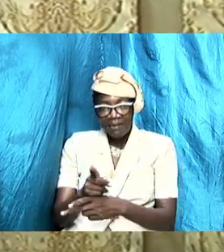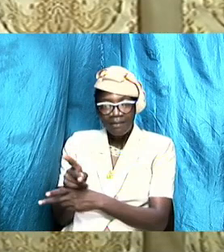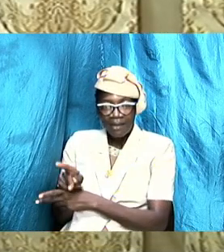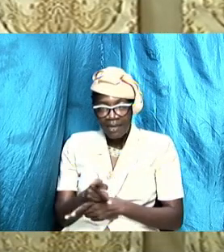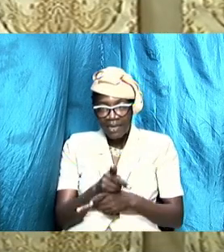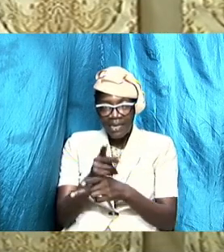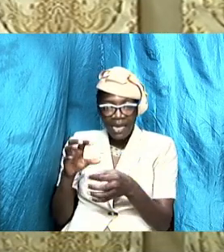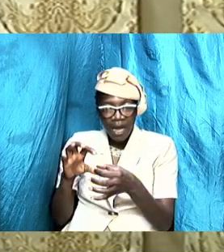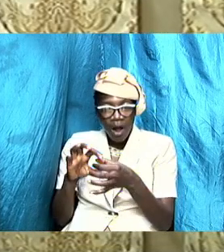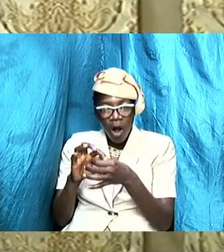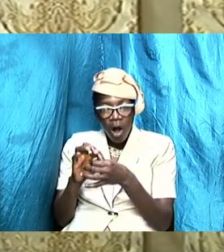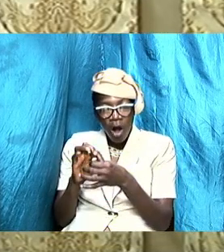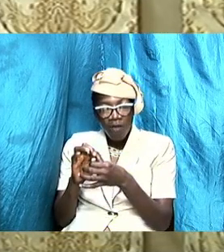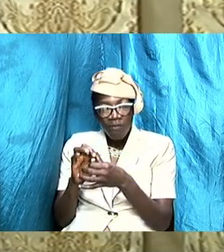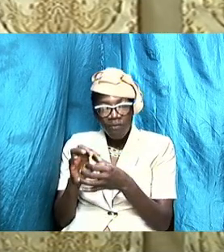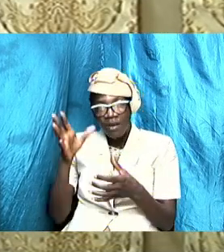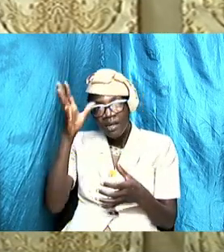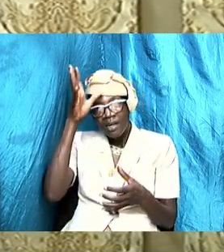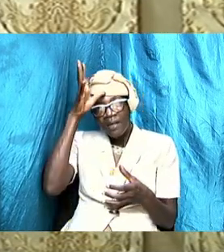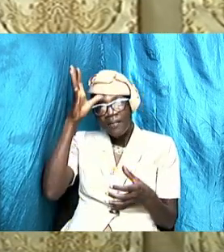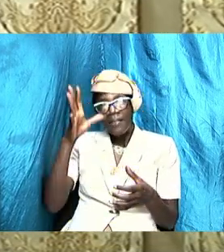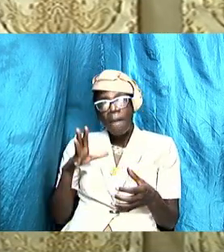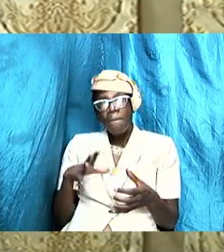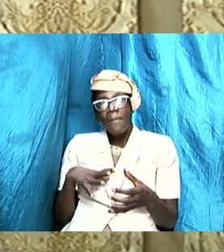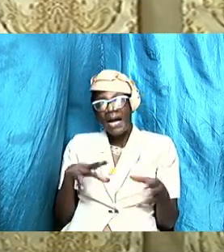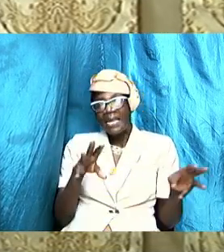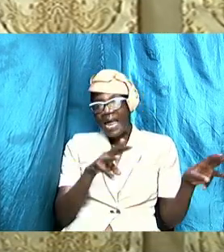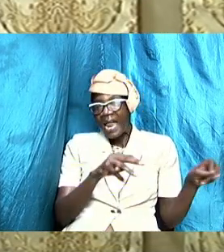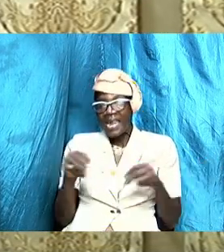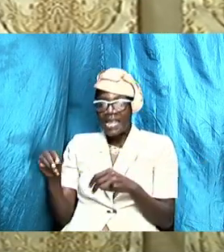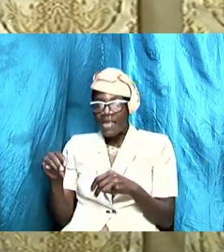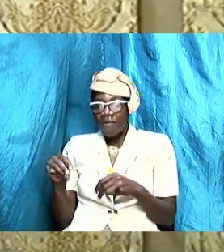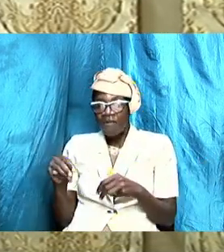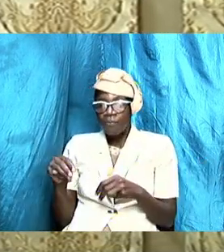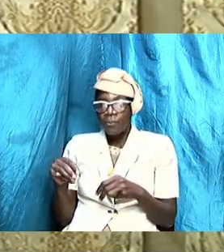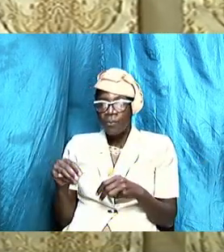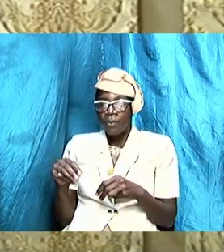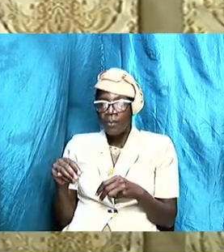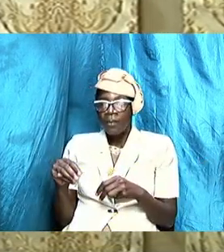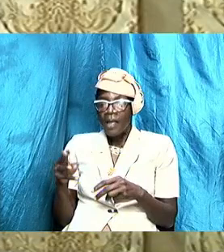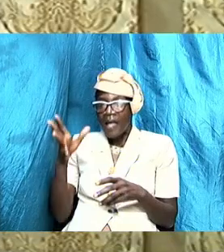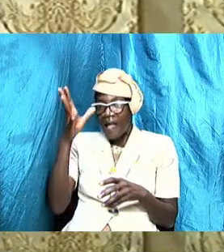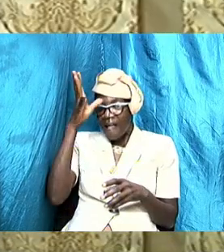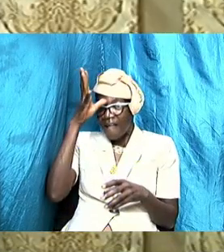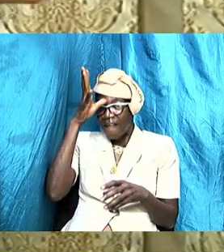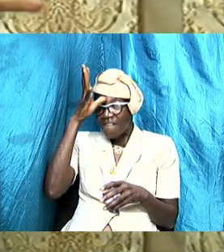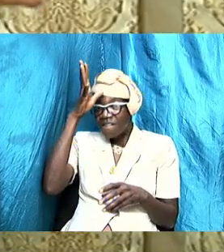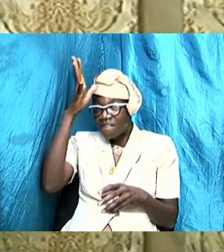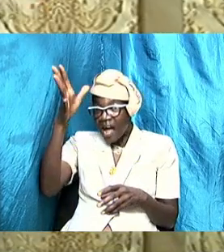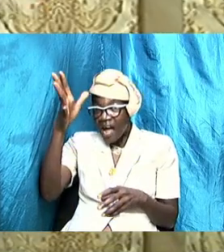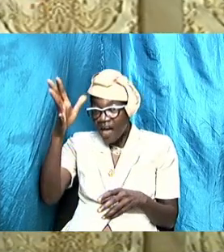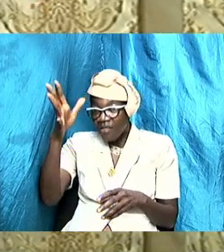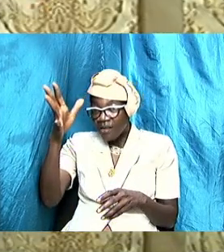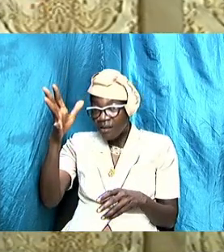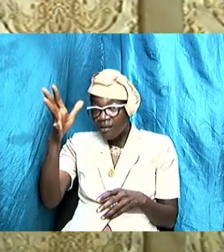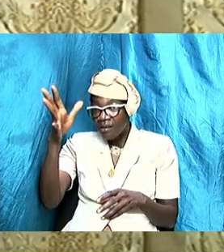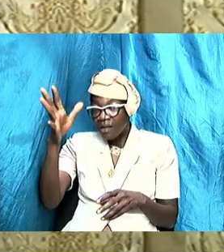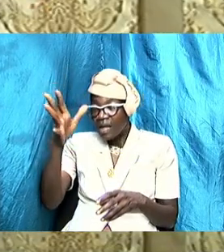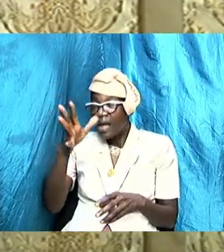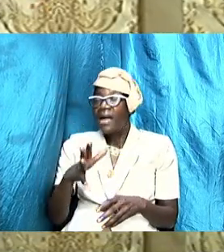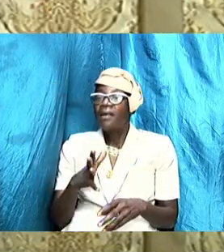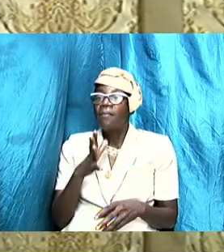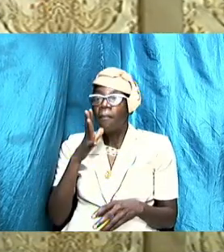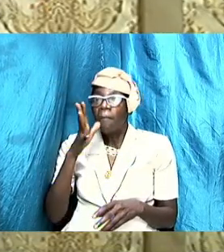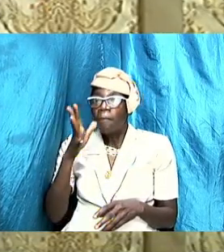so that the man is going to leave his father and mother notice the Bible say a man must leave his father